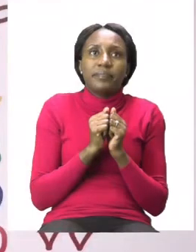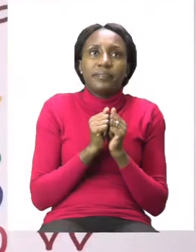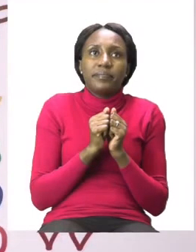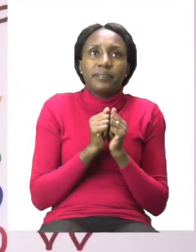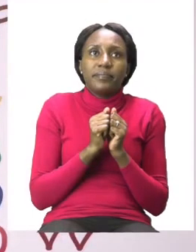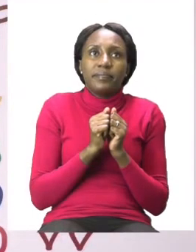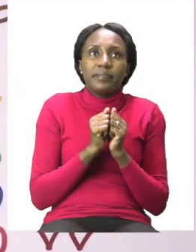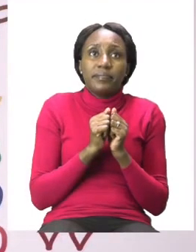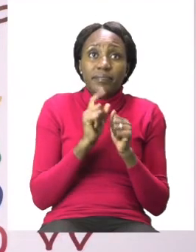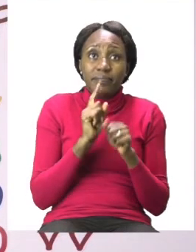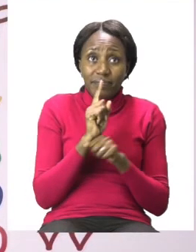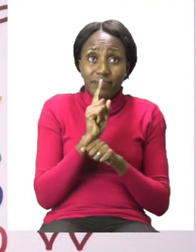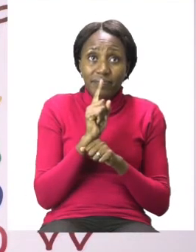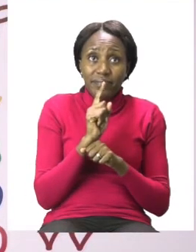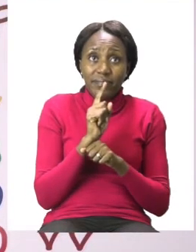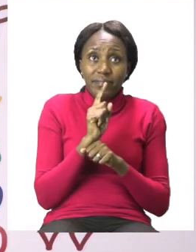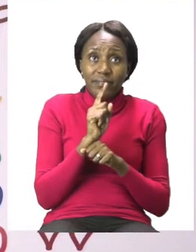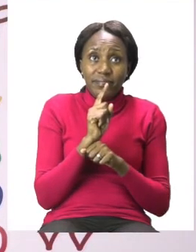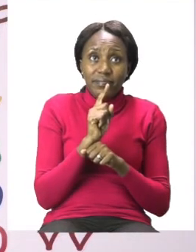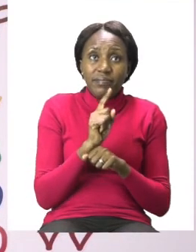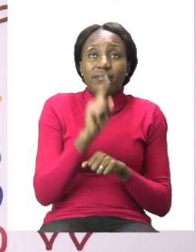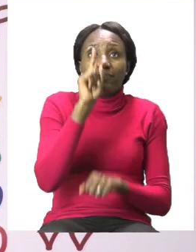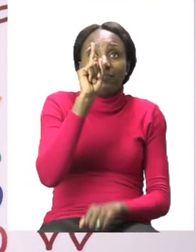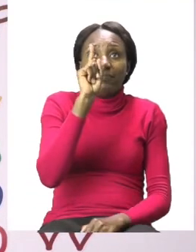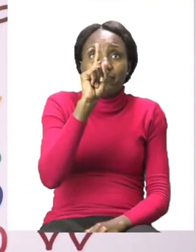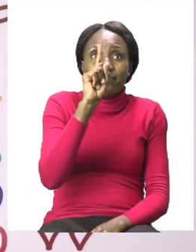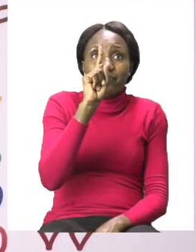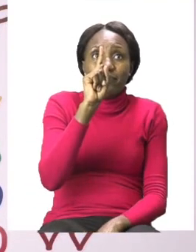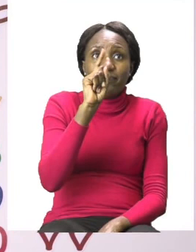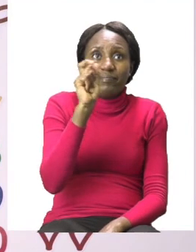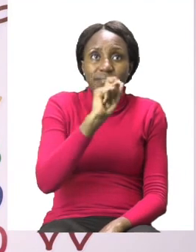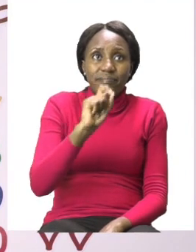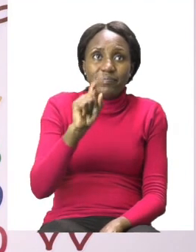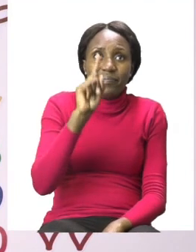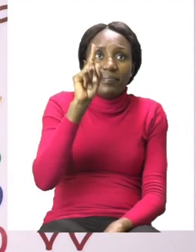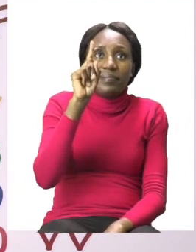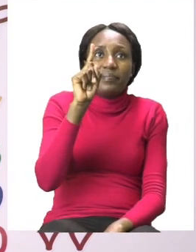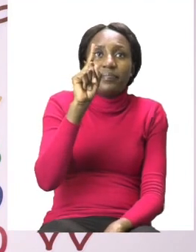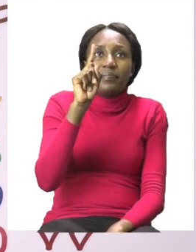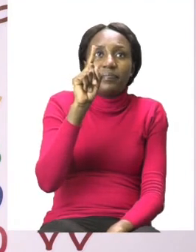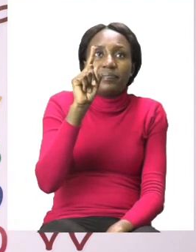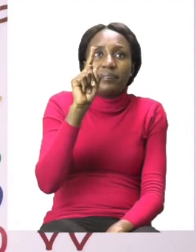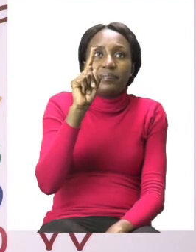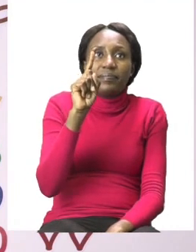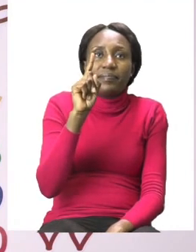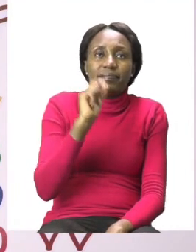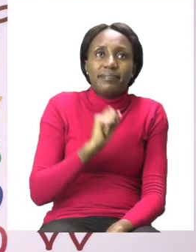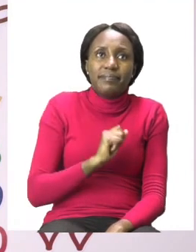So the first number they've given us is a one. So we are going to write our one.